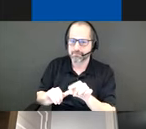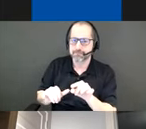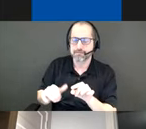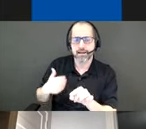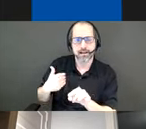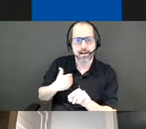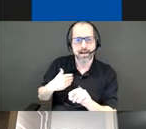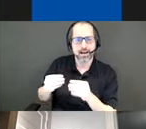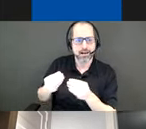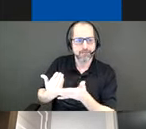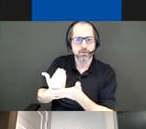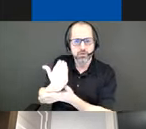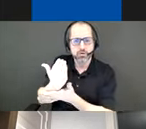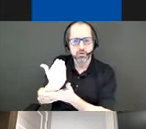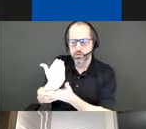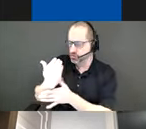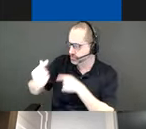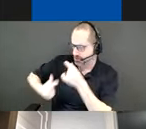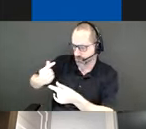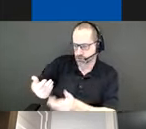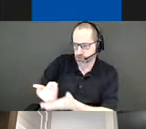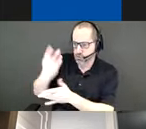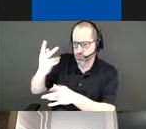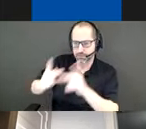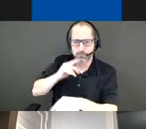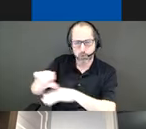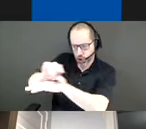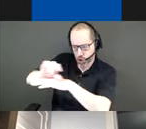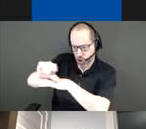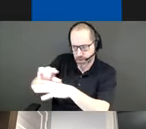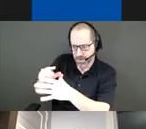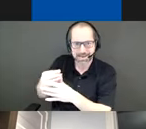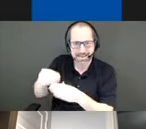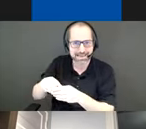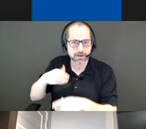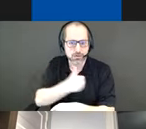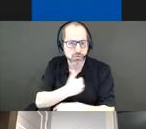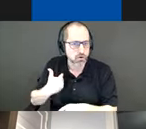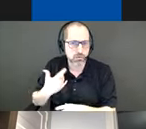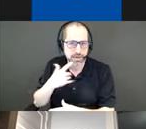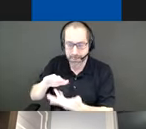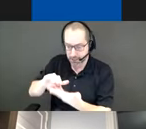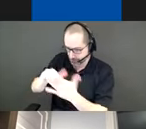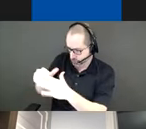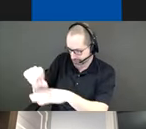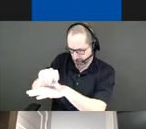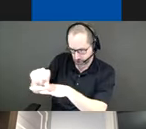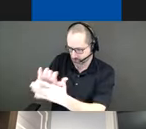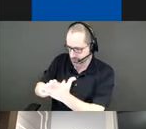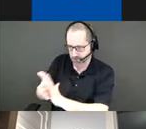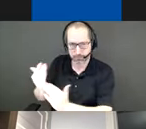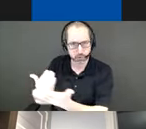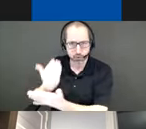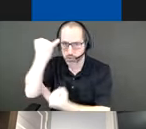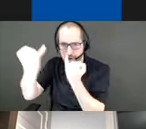a new generation of gardeners in Toronto taking community garden into new places and making new